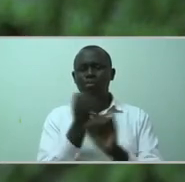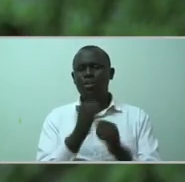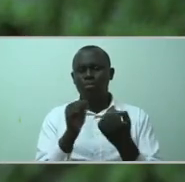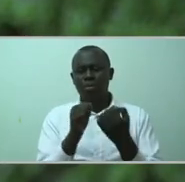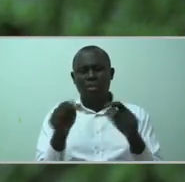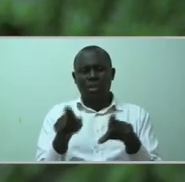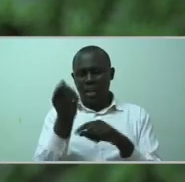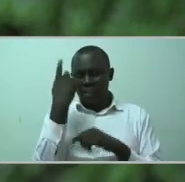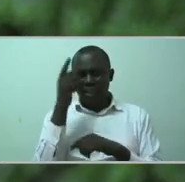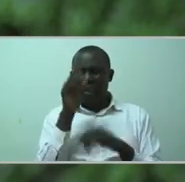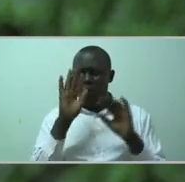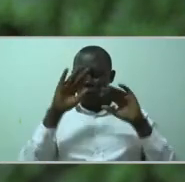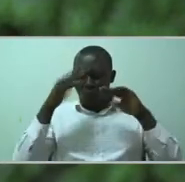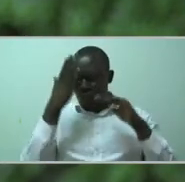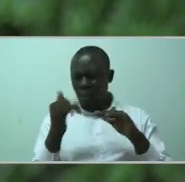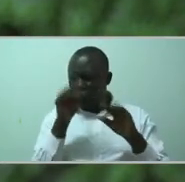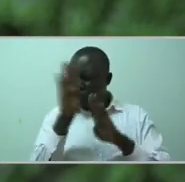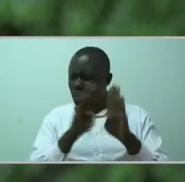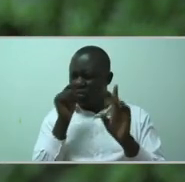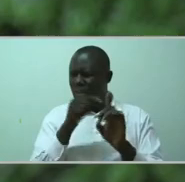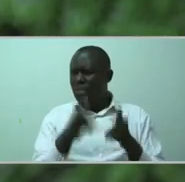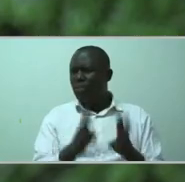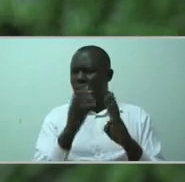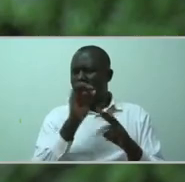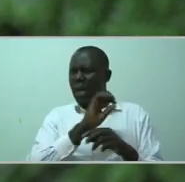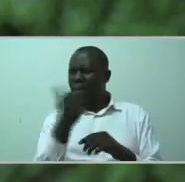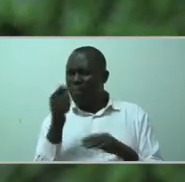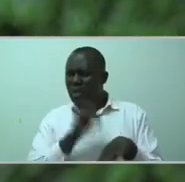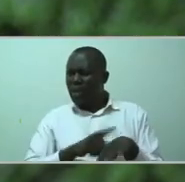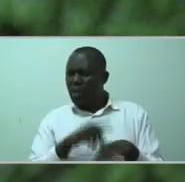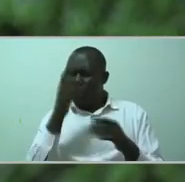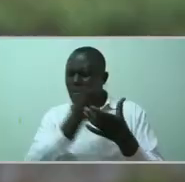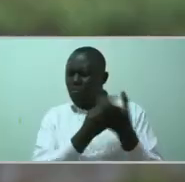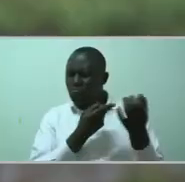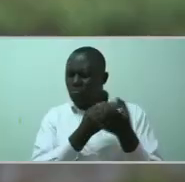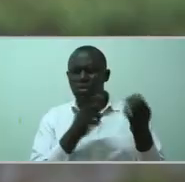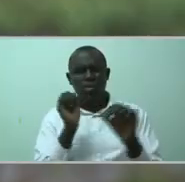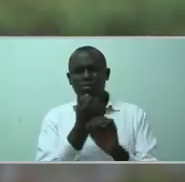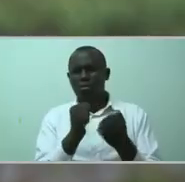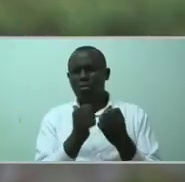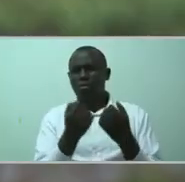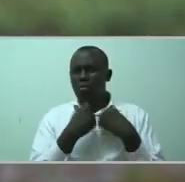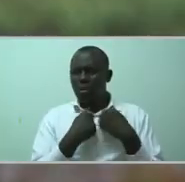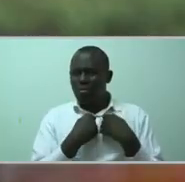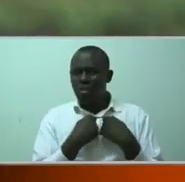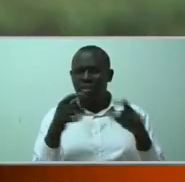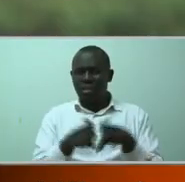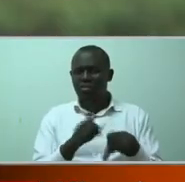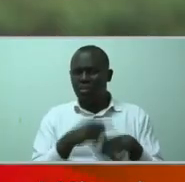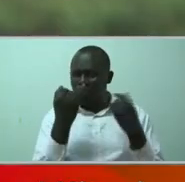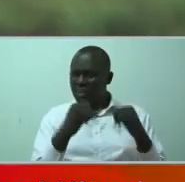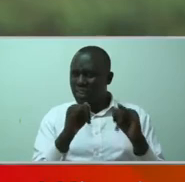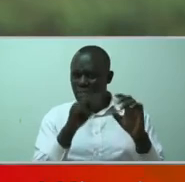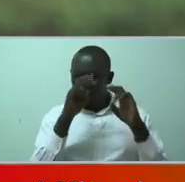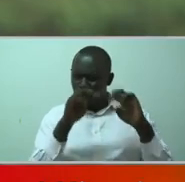why she's behaving like this. At a point, if I was able to beat her, I couldn't even beat her. We have been testing, learning and